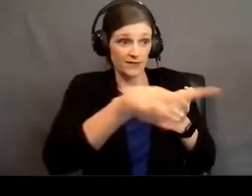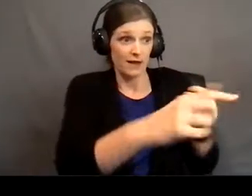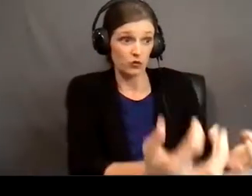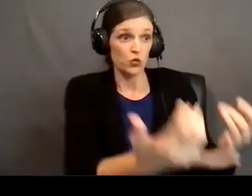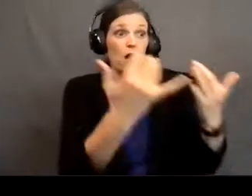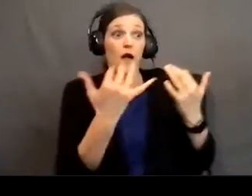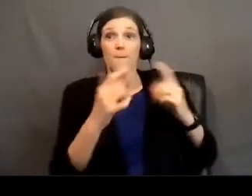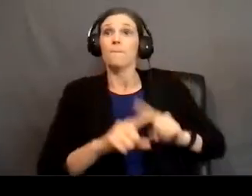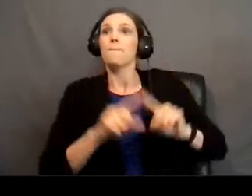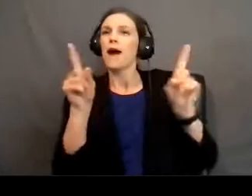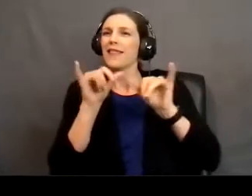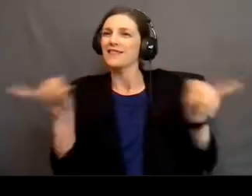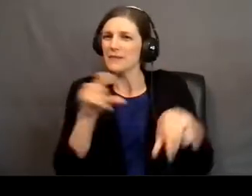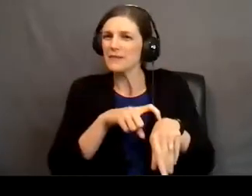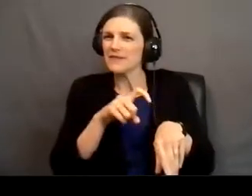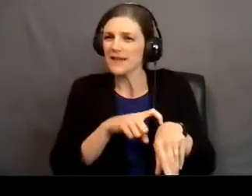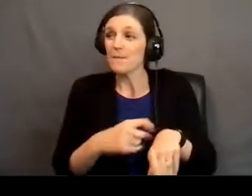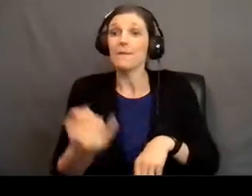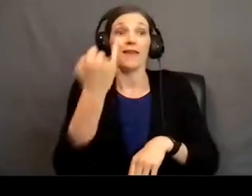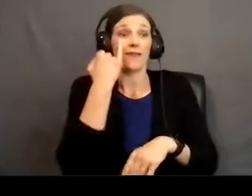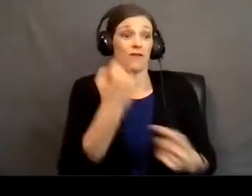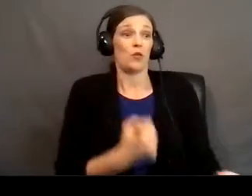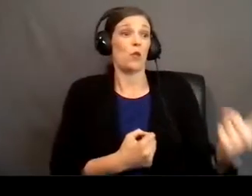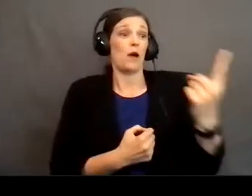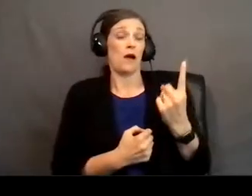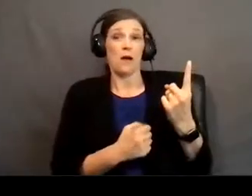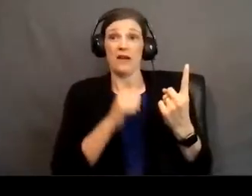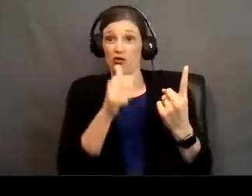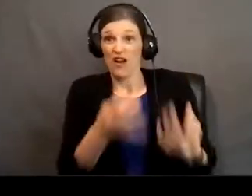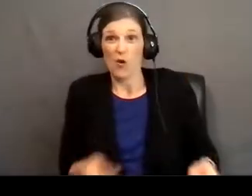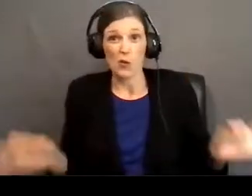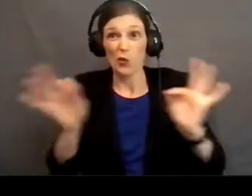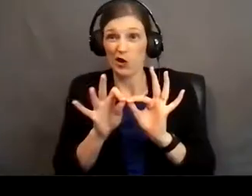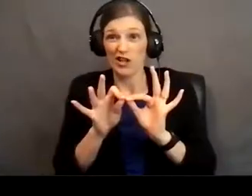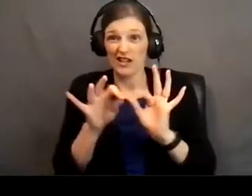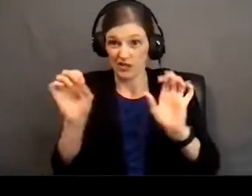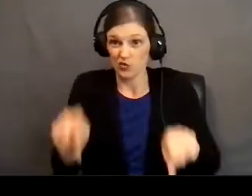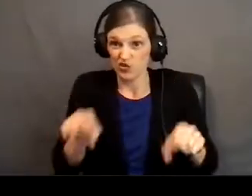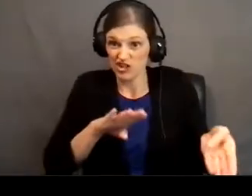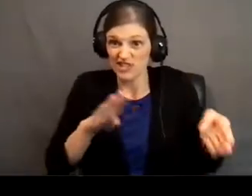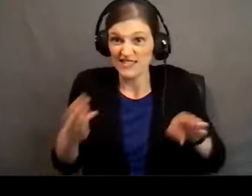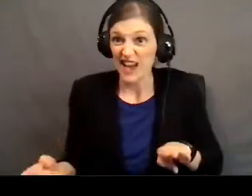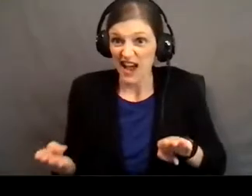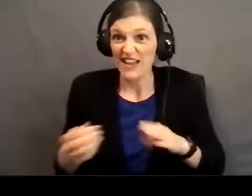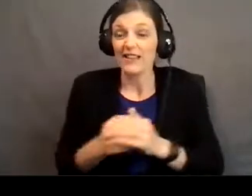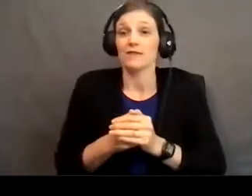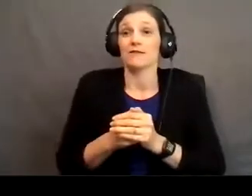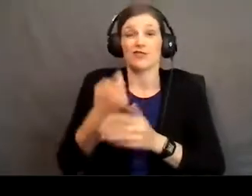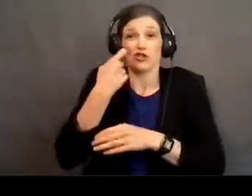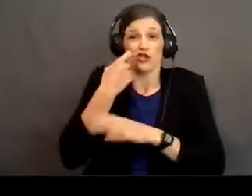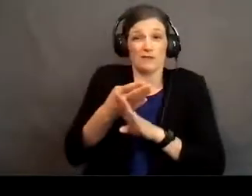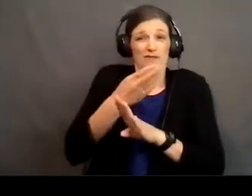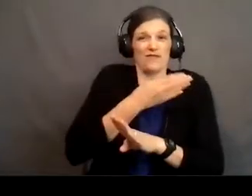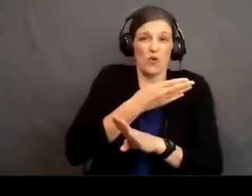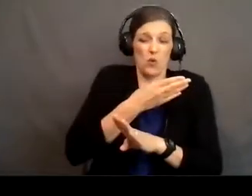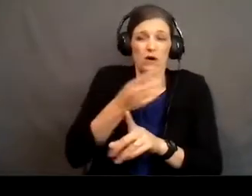But at the same time, he's saying, if you come in an unworthy way, you could die. Just previous, jumping